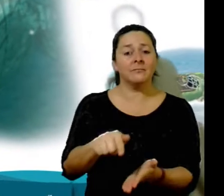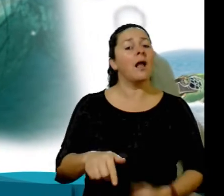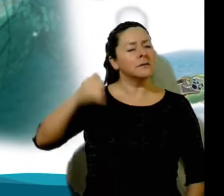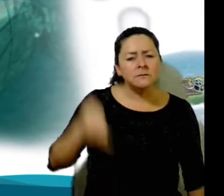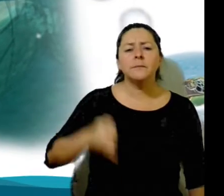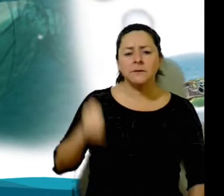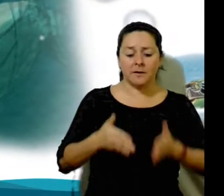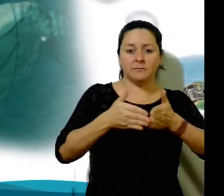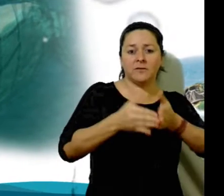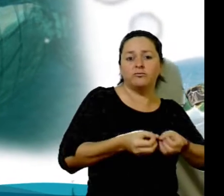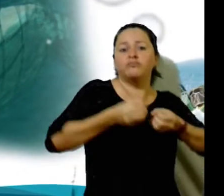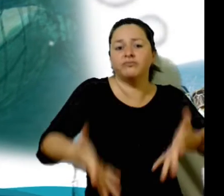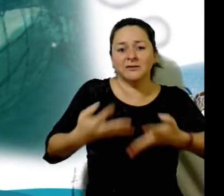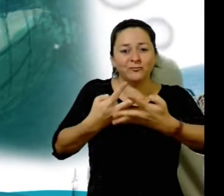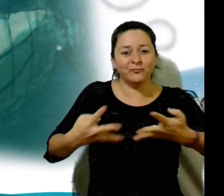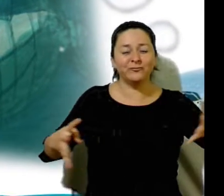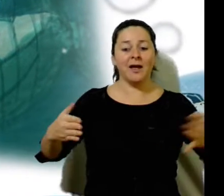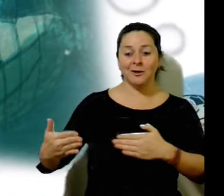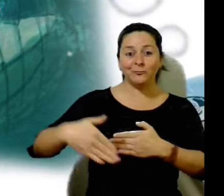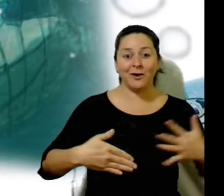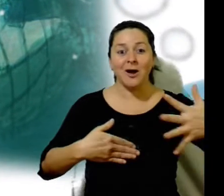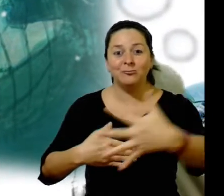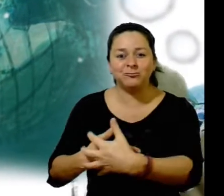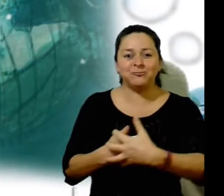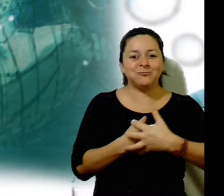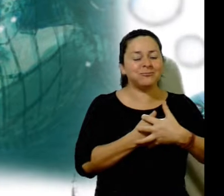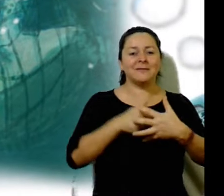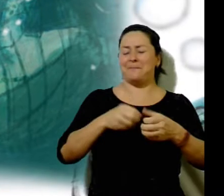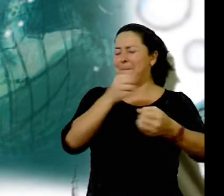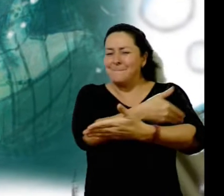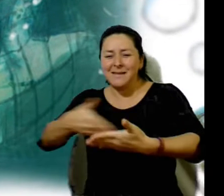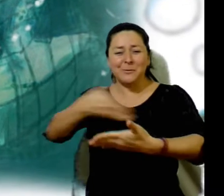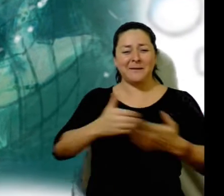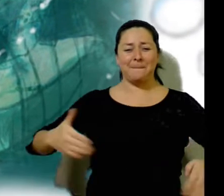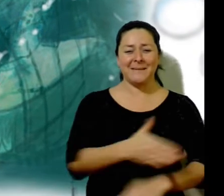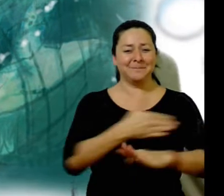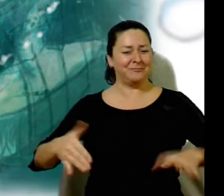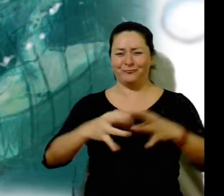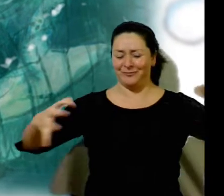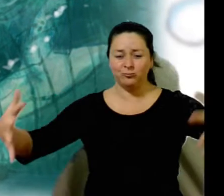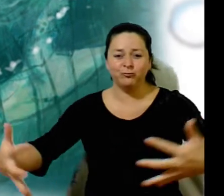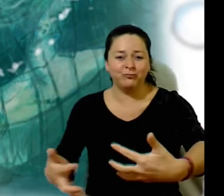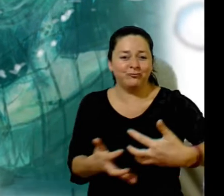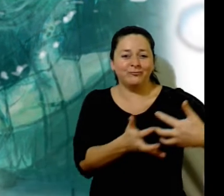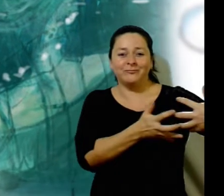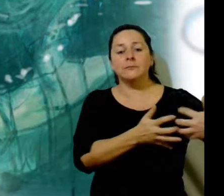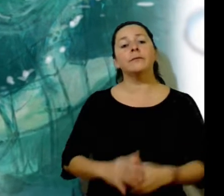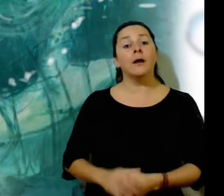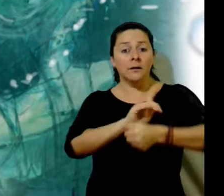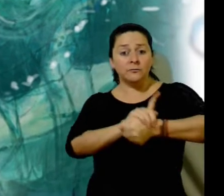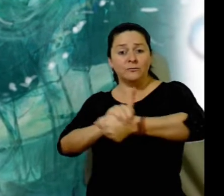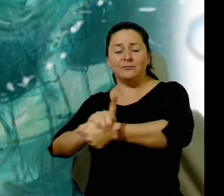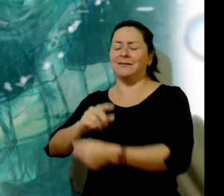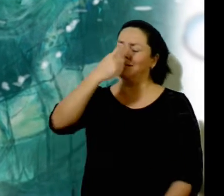millions of fish, says Midas sadly. Since hearing that news, I've always stayed away from boats and fishing nets.